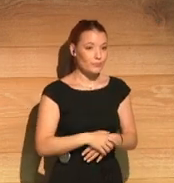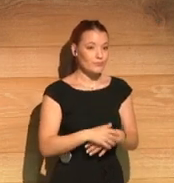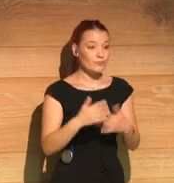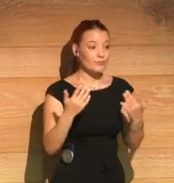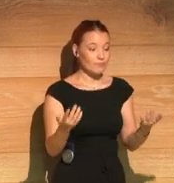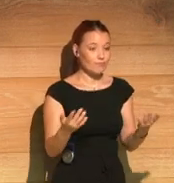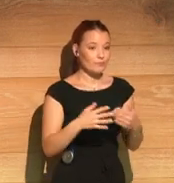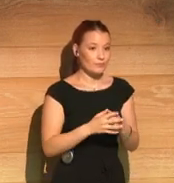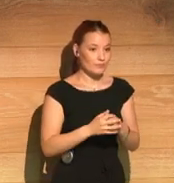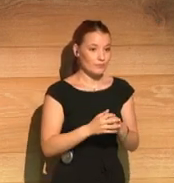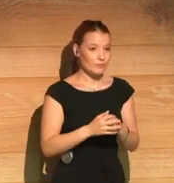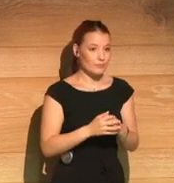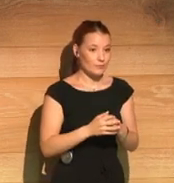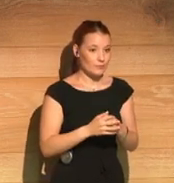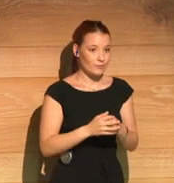person.